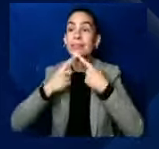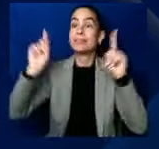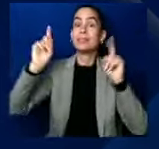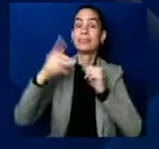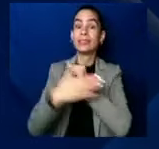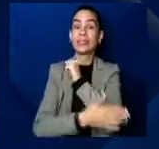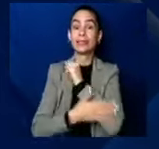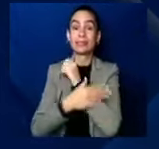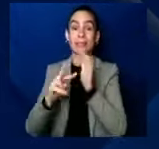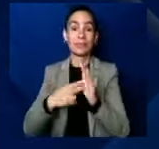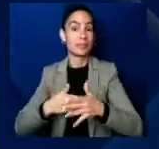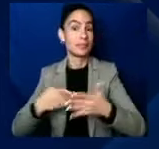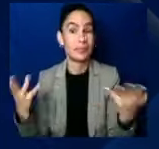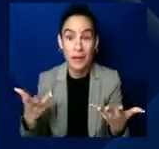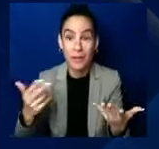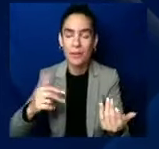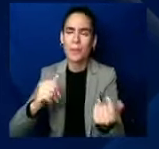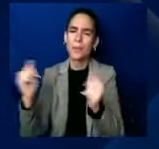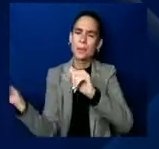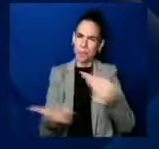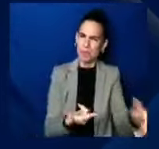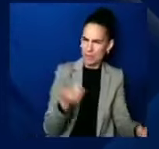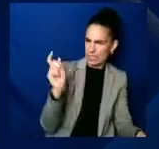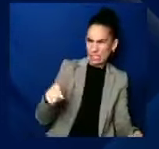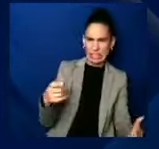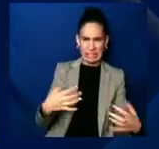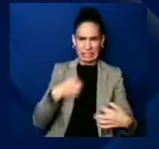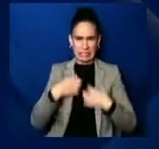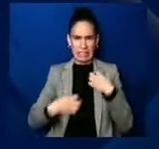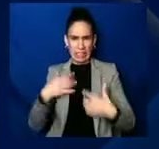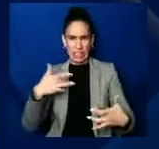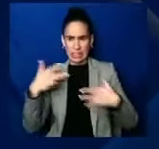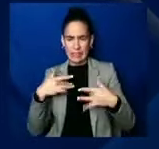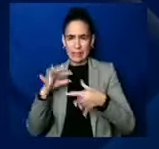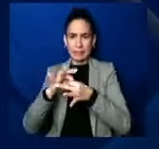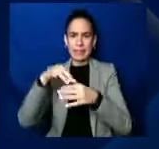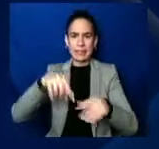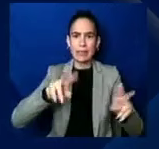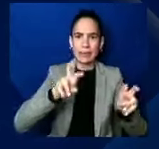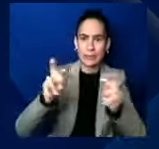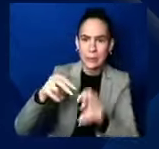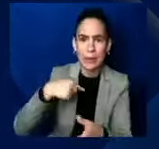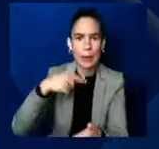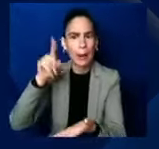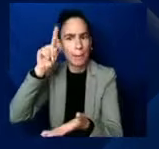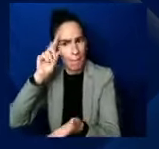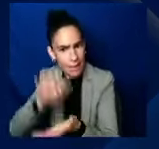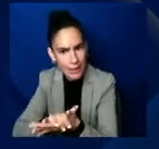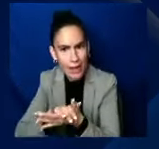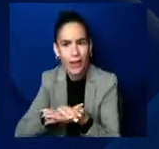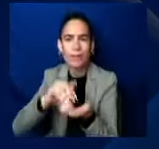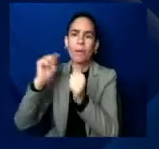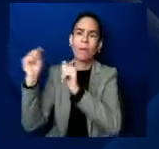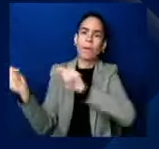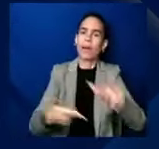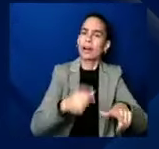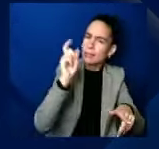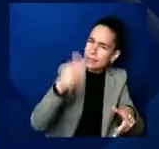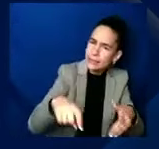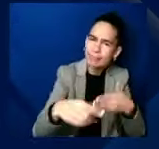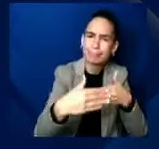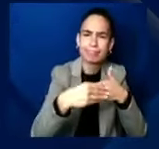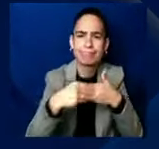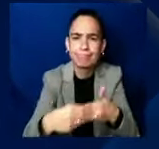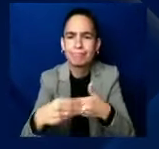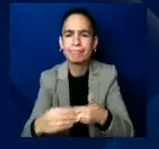And so I believe that we all have to be champions along with doulas and midwives, community workers, activists, health care